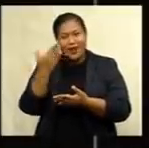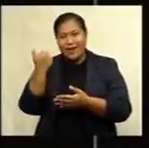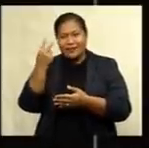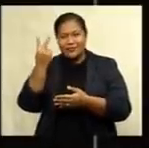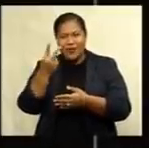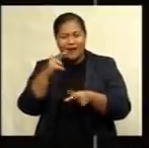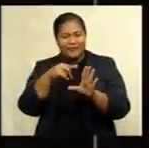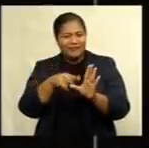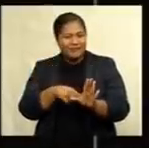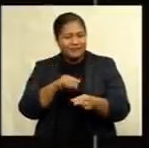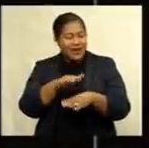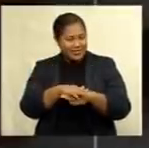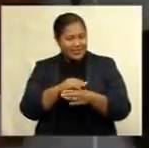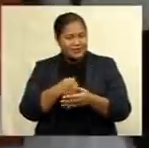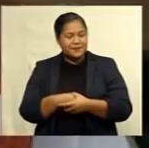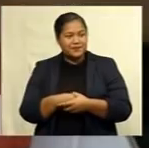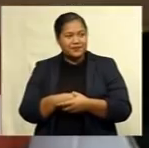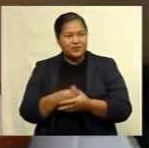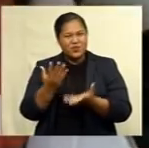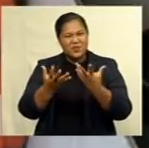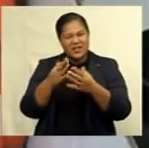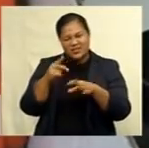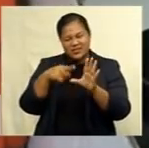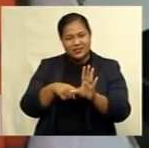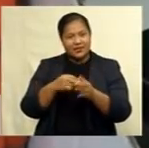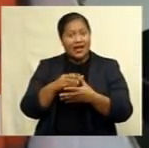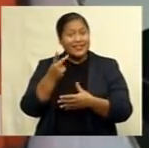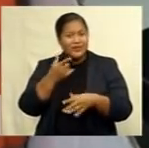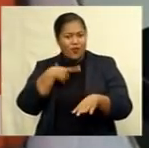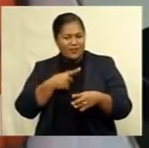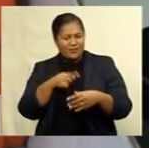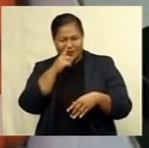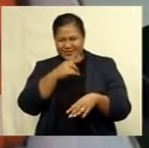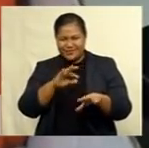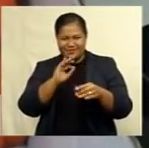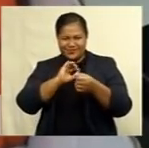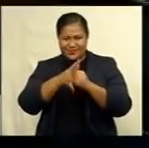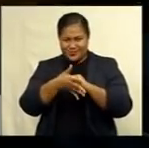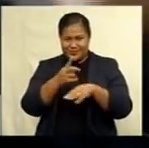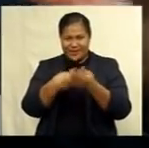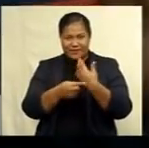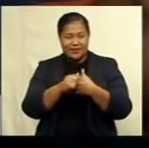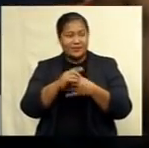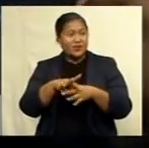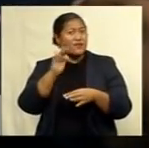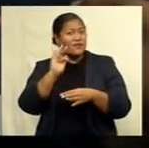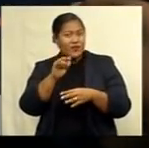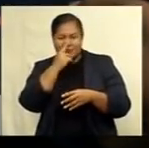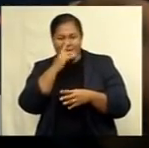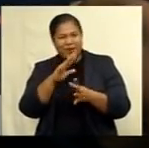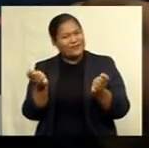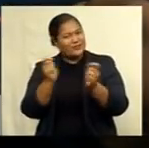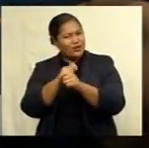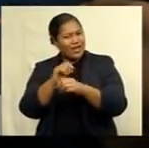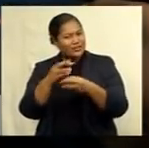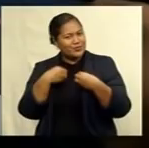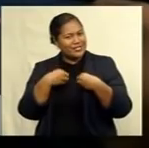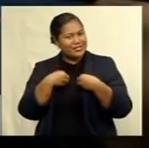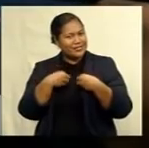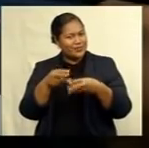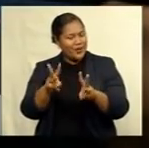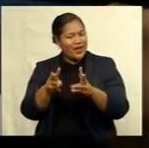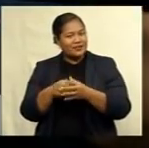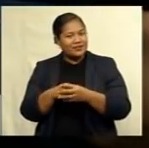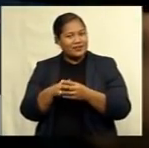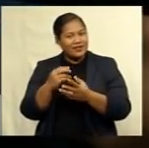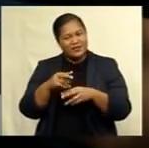a year ago. This, as restrictions posed by COVID-19 has forced many to reimagine their business models and re-engineer